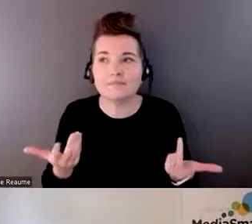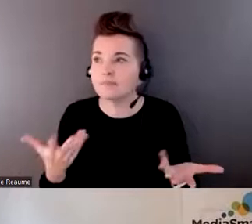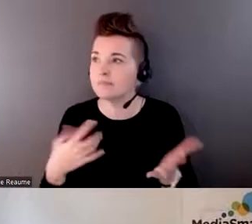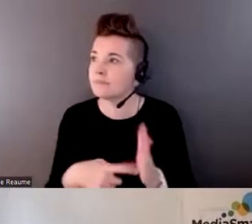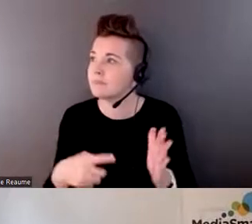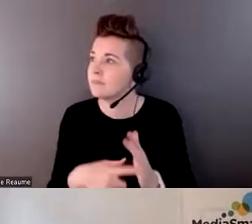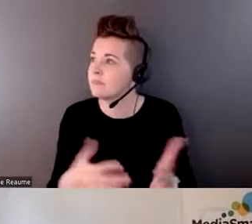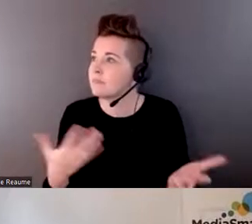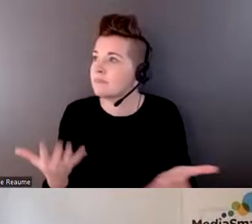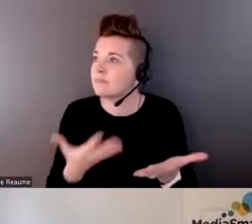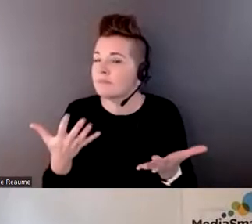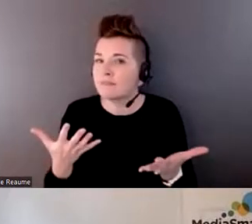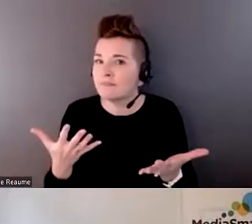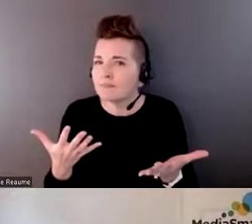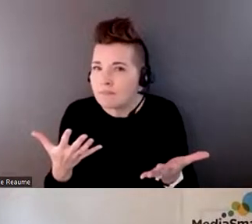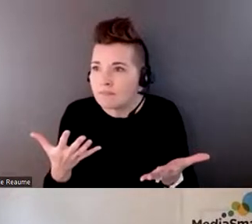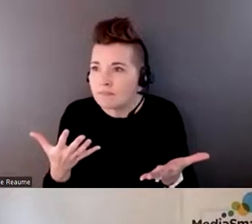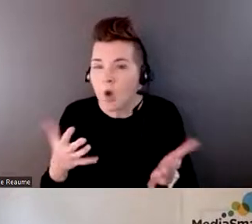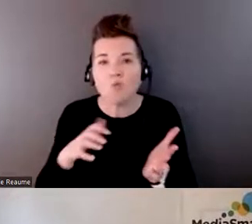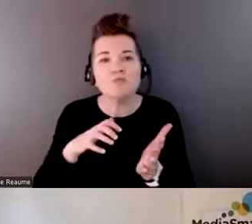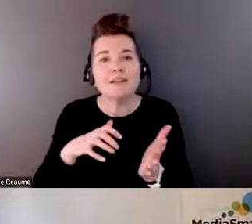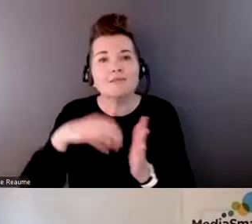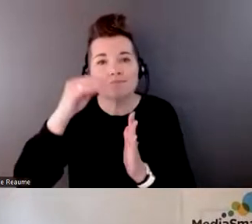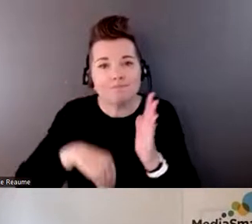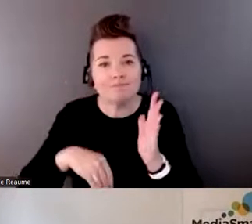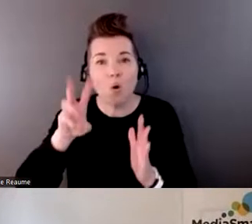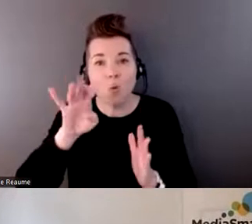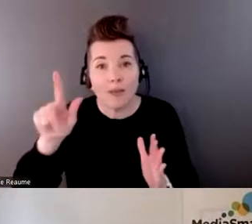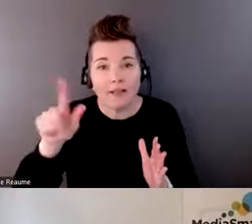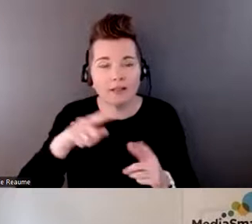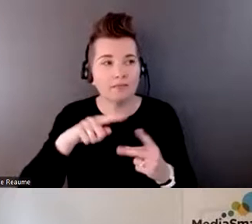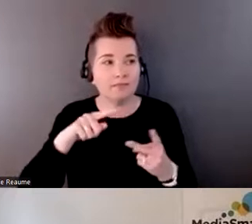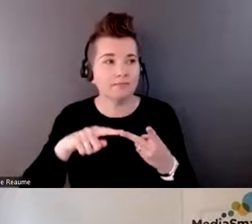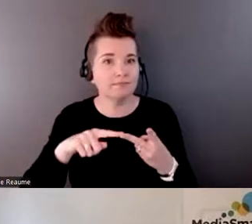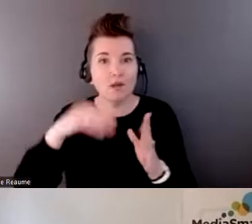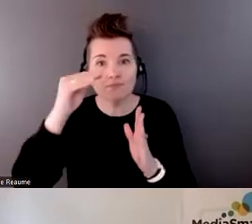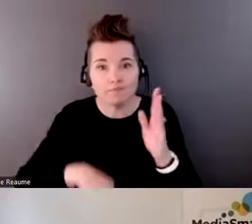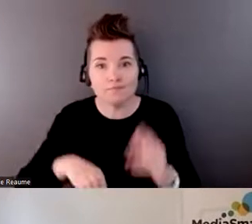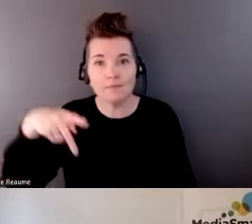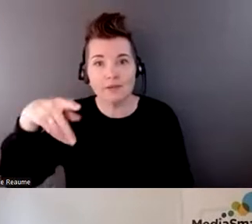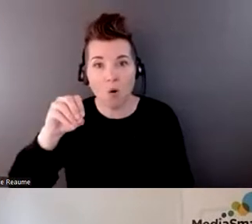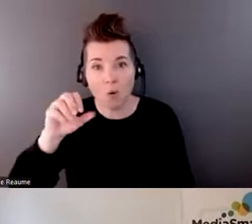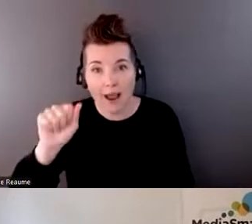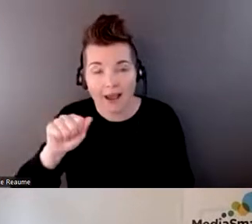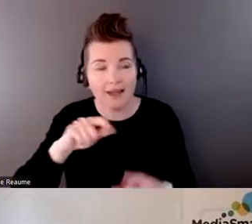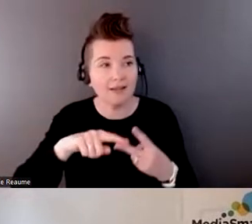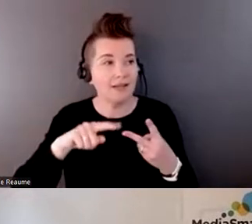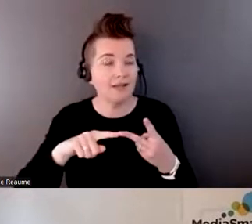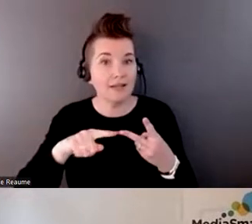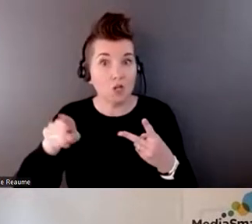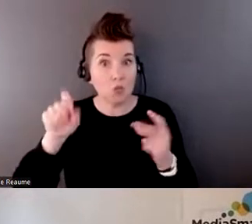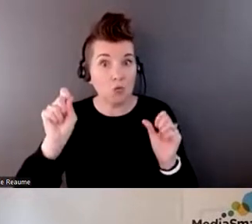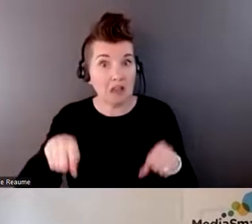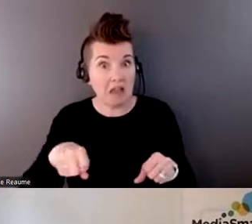thing as drafting a will or drafting a power of attorney. It is now possible to do these kinds of things online in some